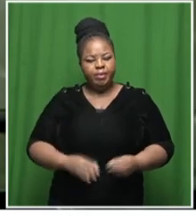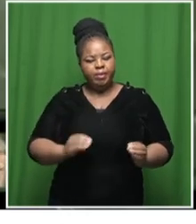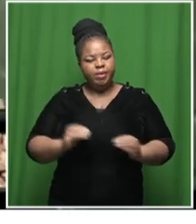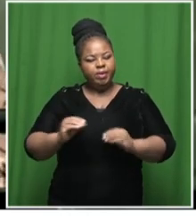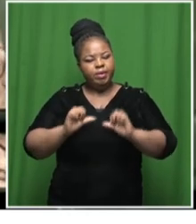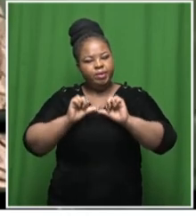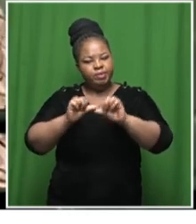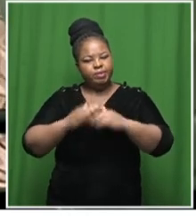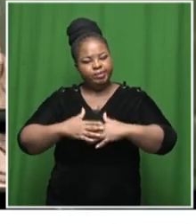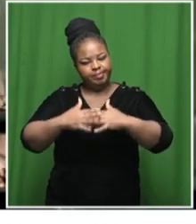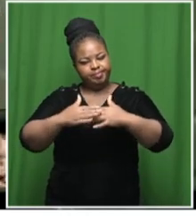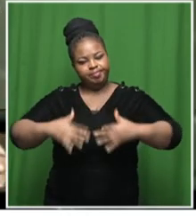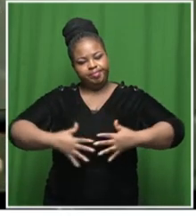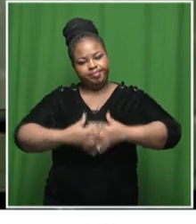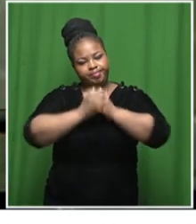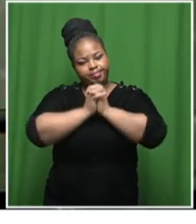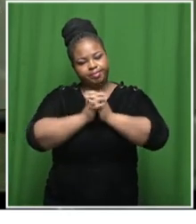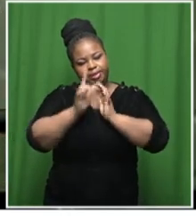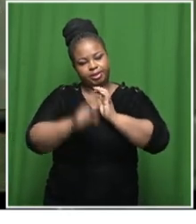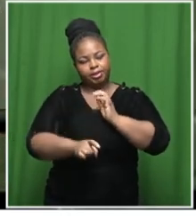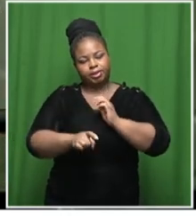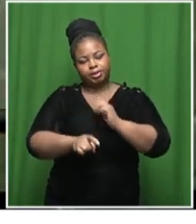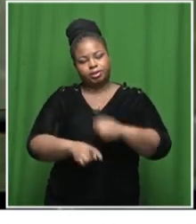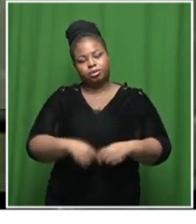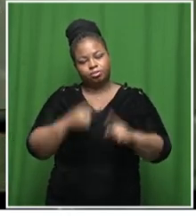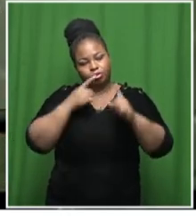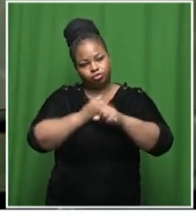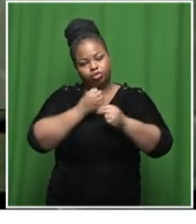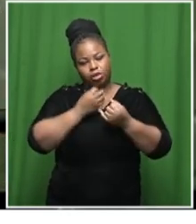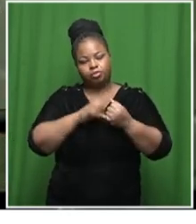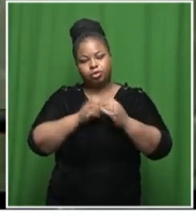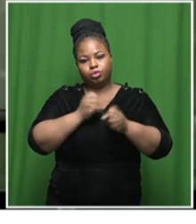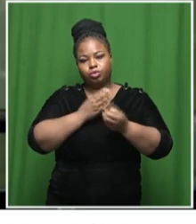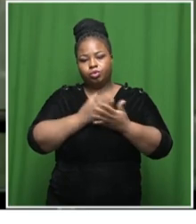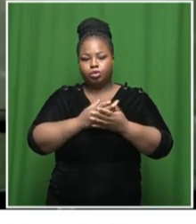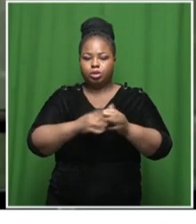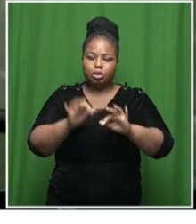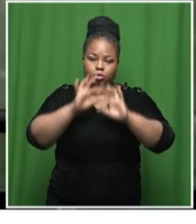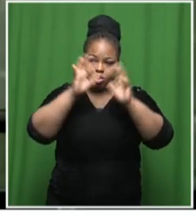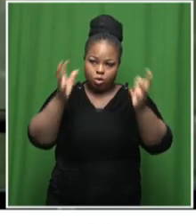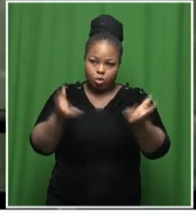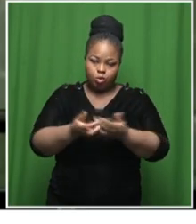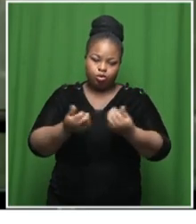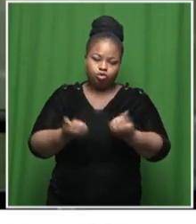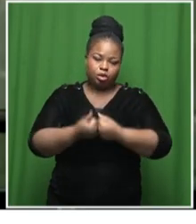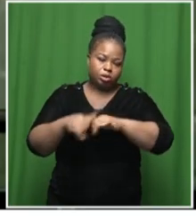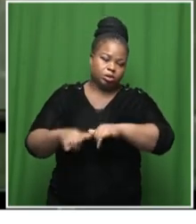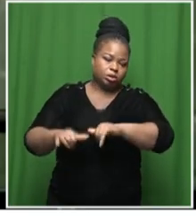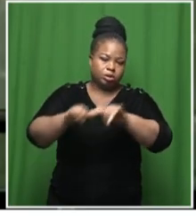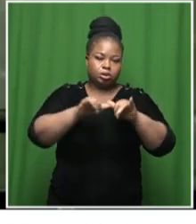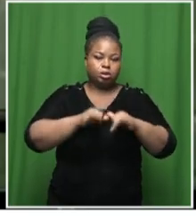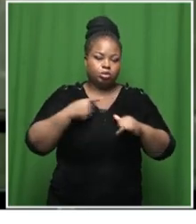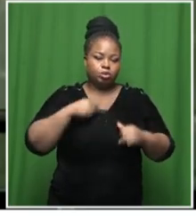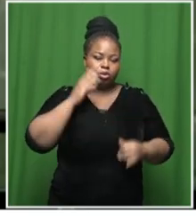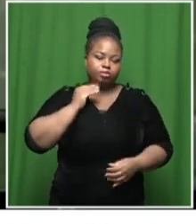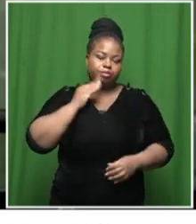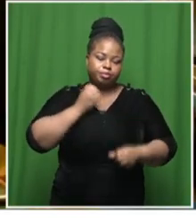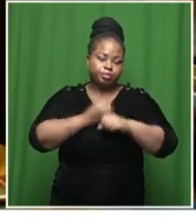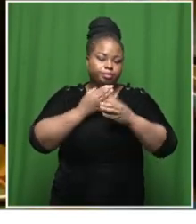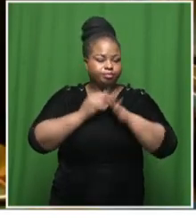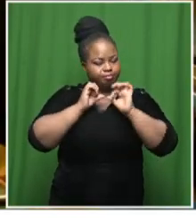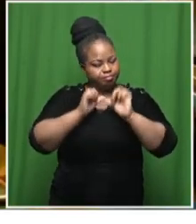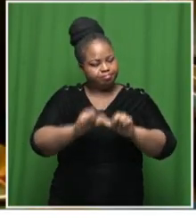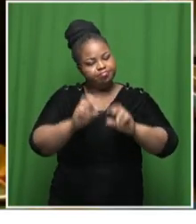forward in solidarity united in efforts to address our common global challenges to ensure sustainable